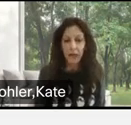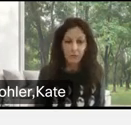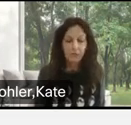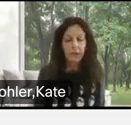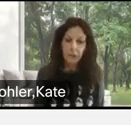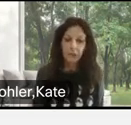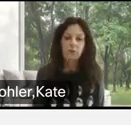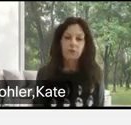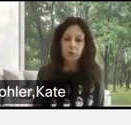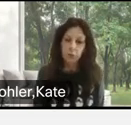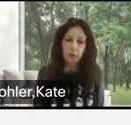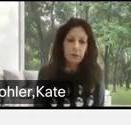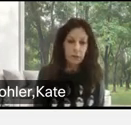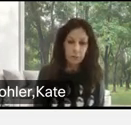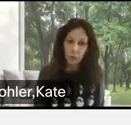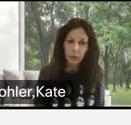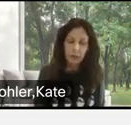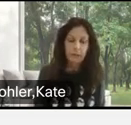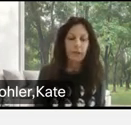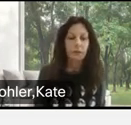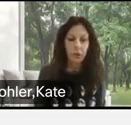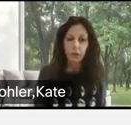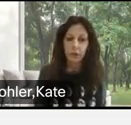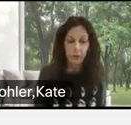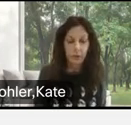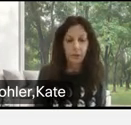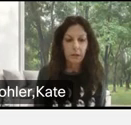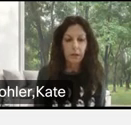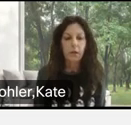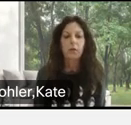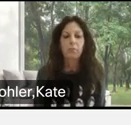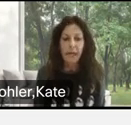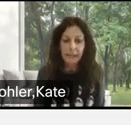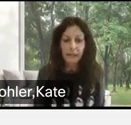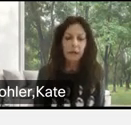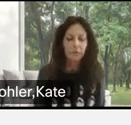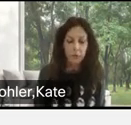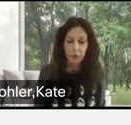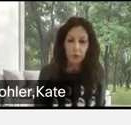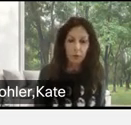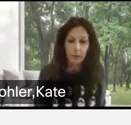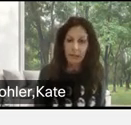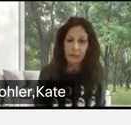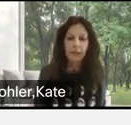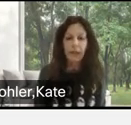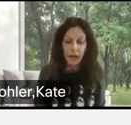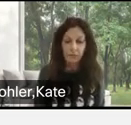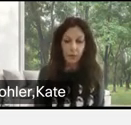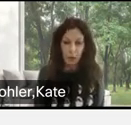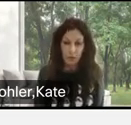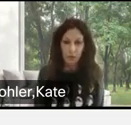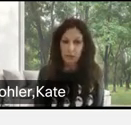every year to students, employees, and the larger community. Many are virtual, enabling